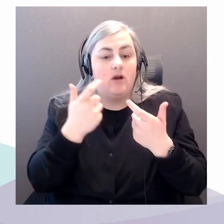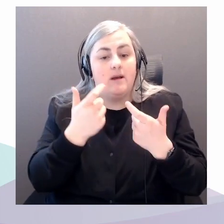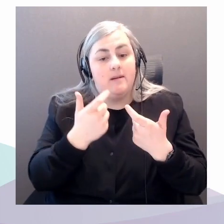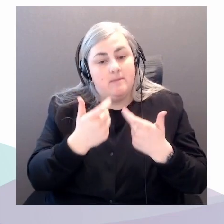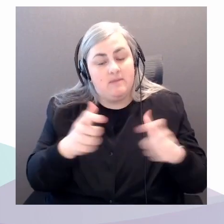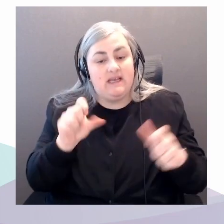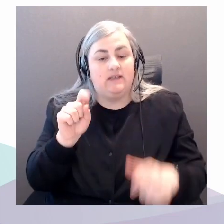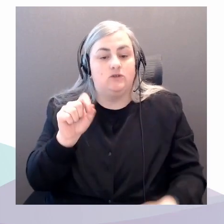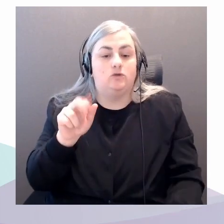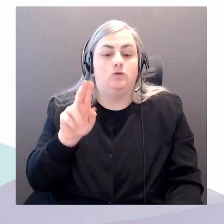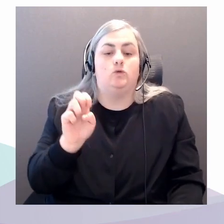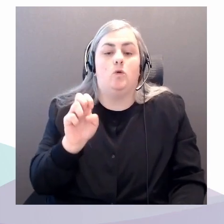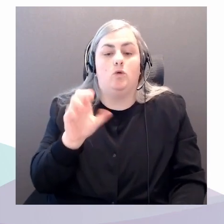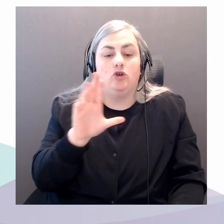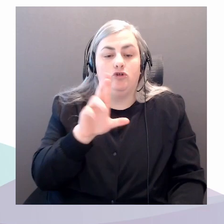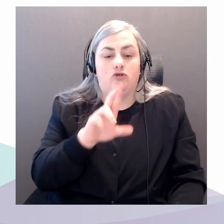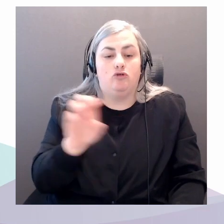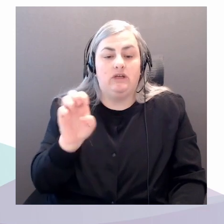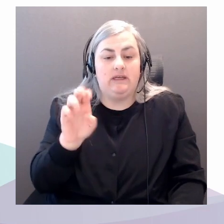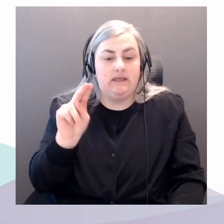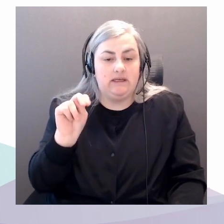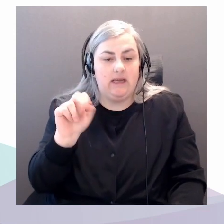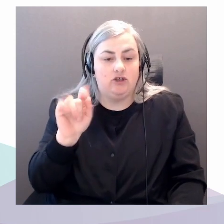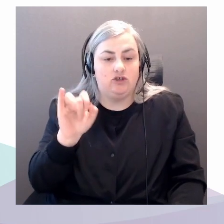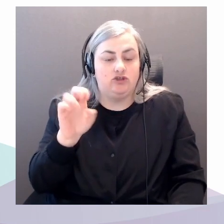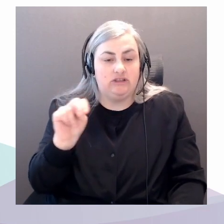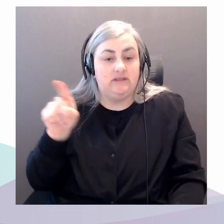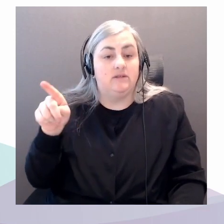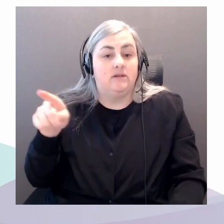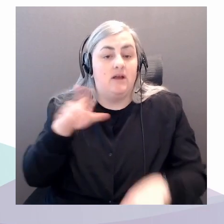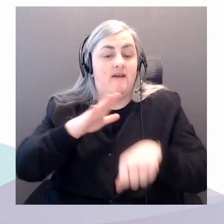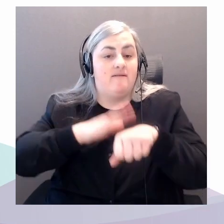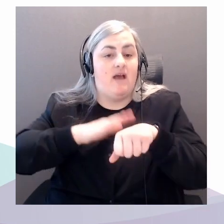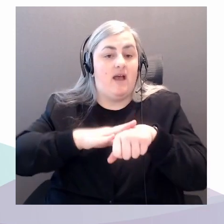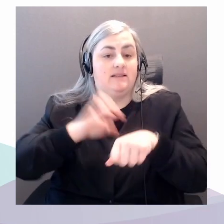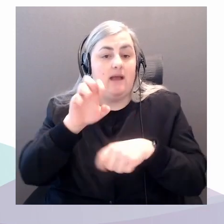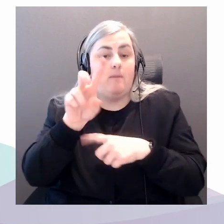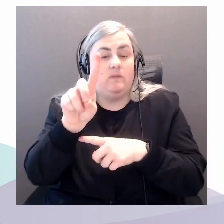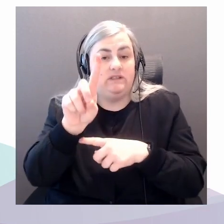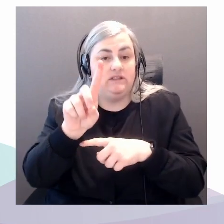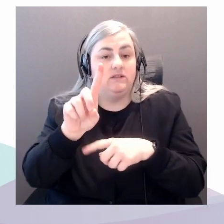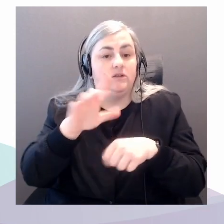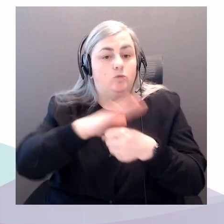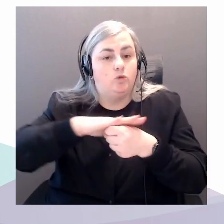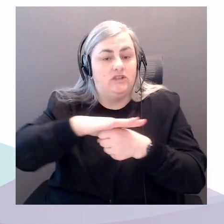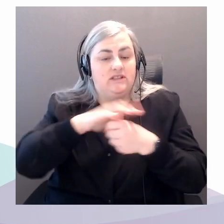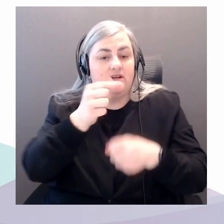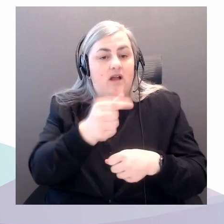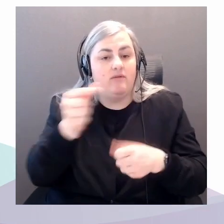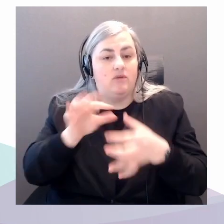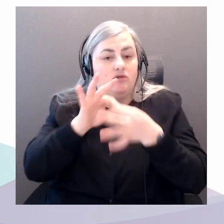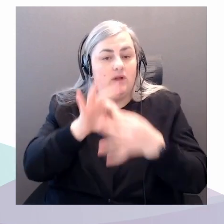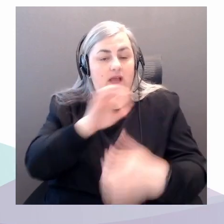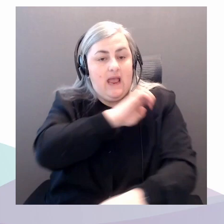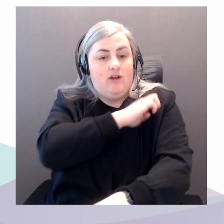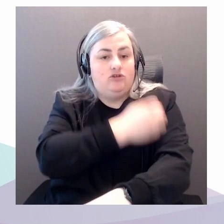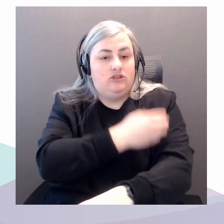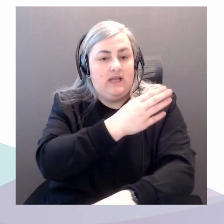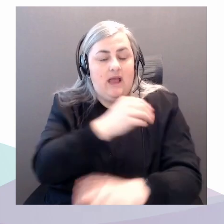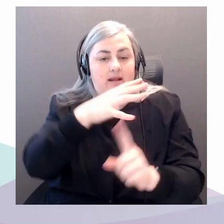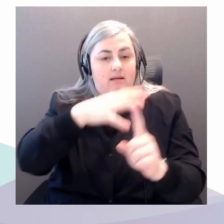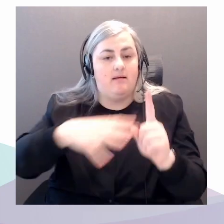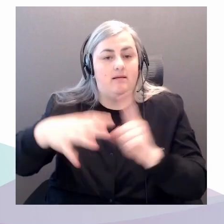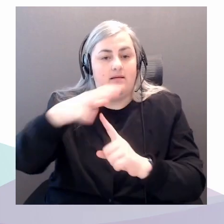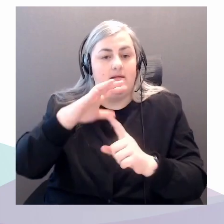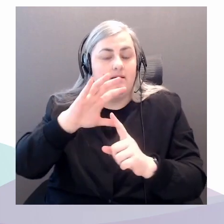also advises Edmonton's municipal government on energy and climate. Today, Dr. Zeeman and